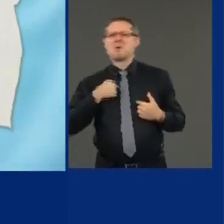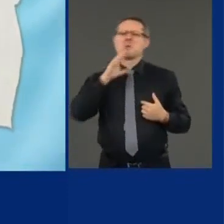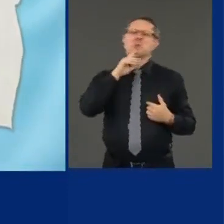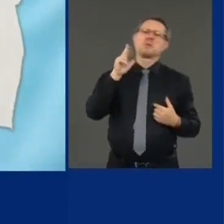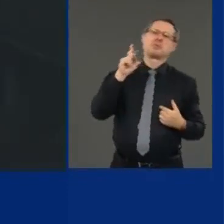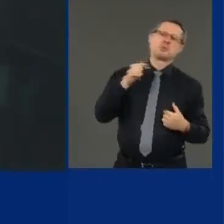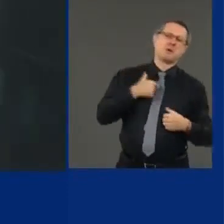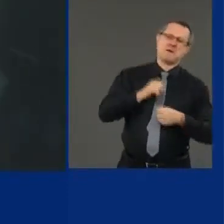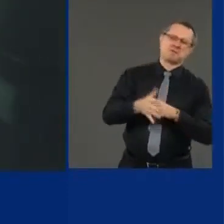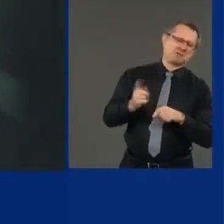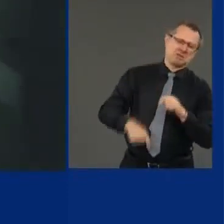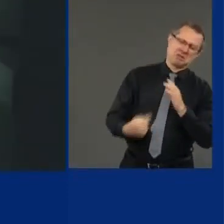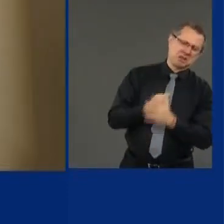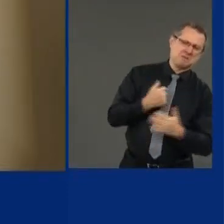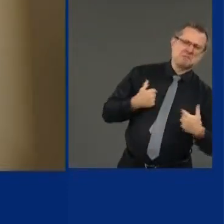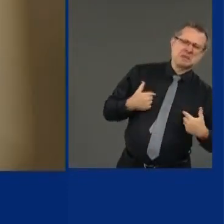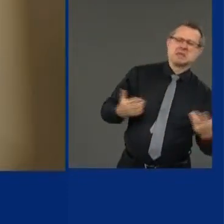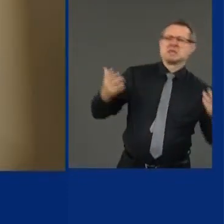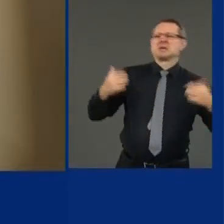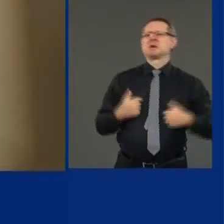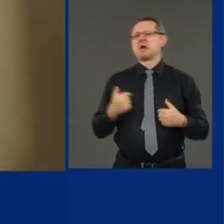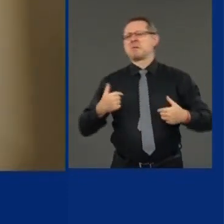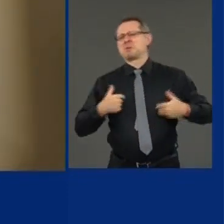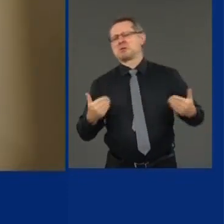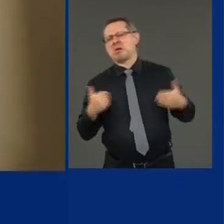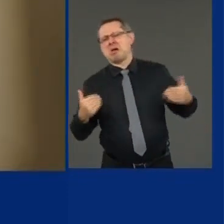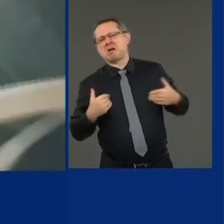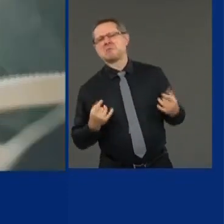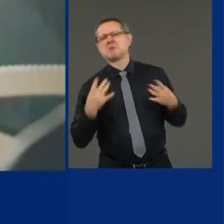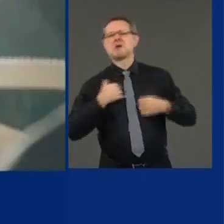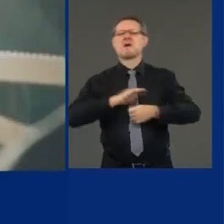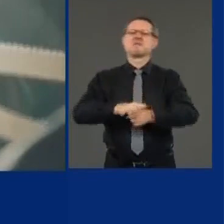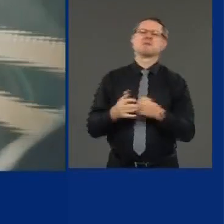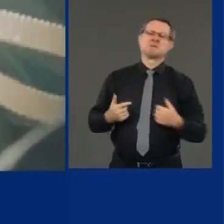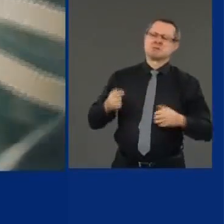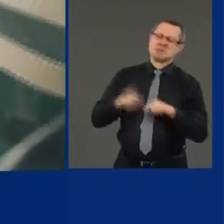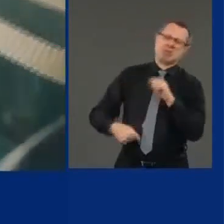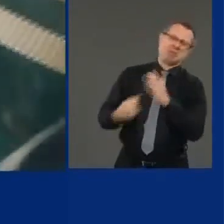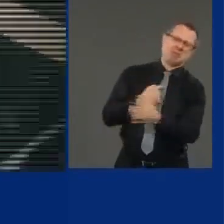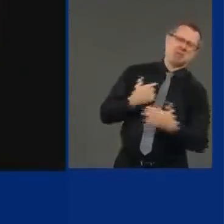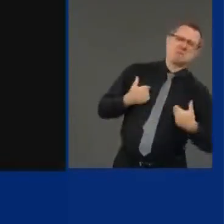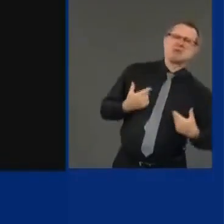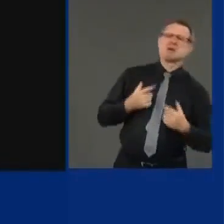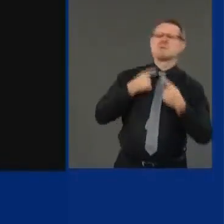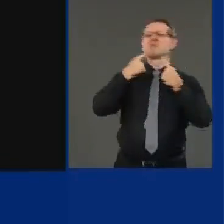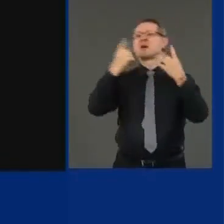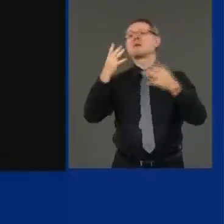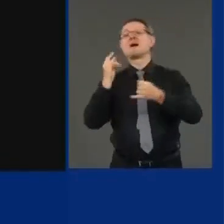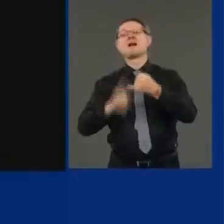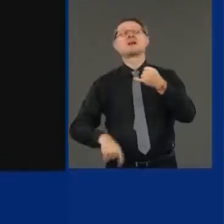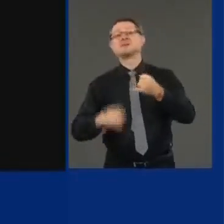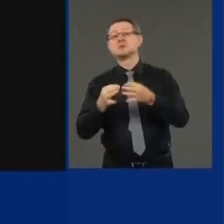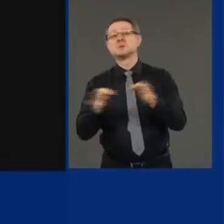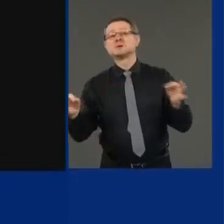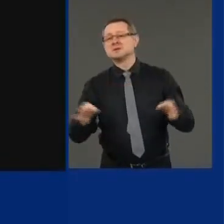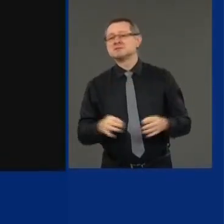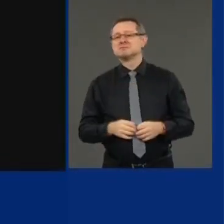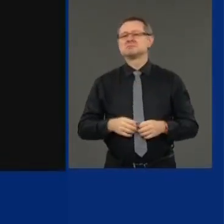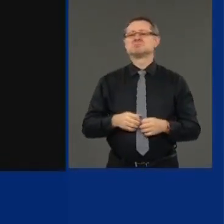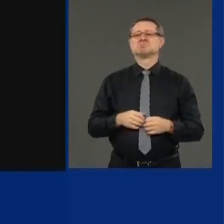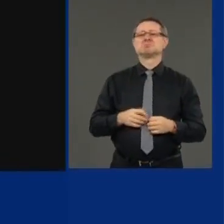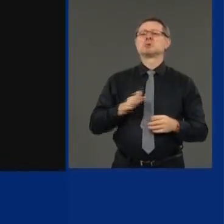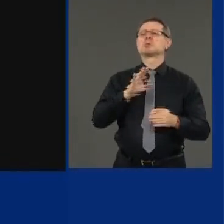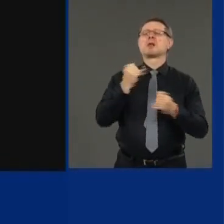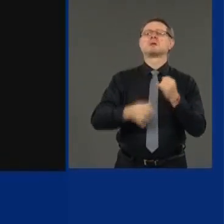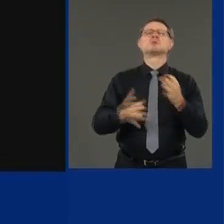haven't gotten it yet, COVID won't kill me. I'm young. COVID won't kill me. Famous last words. Don't let them be yours. Be New York